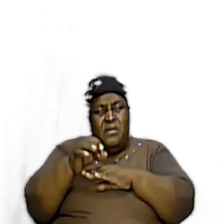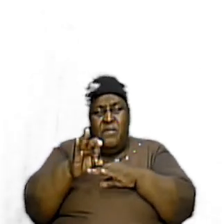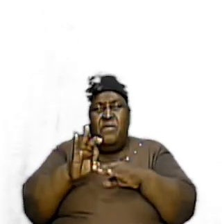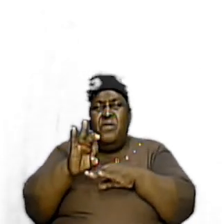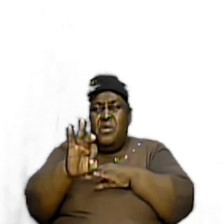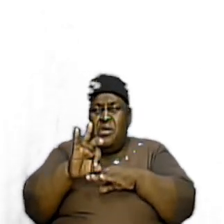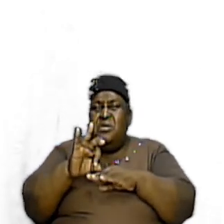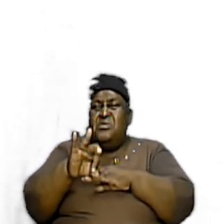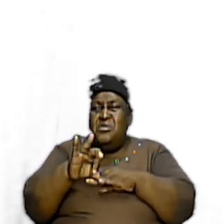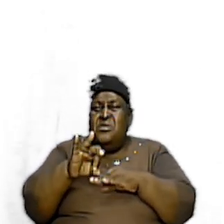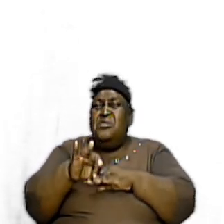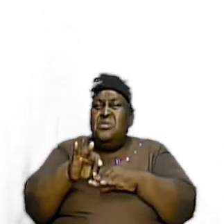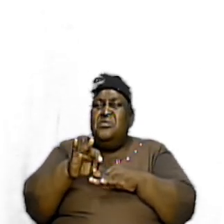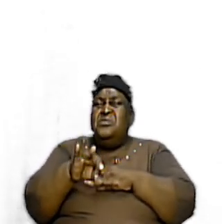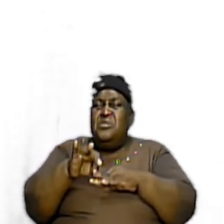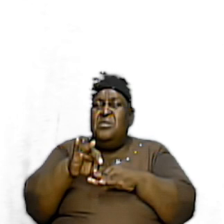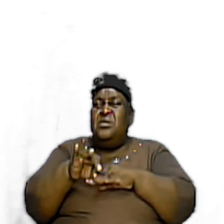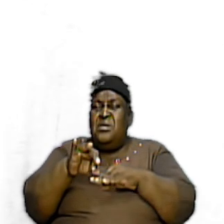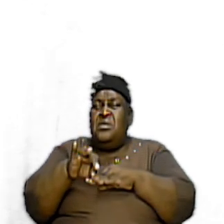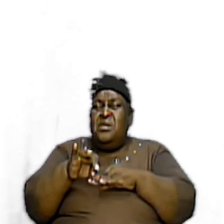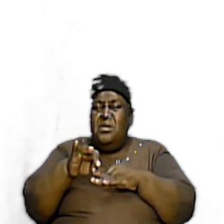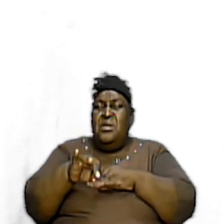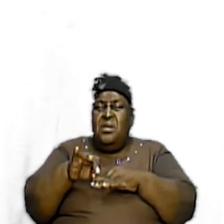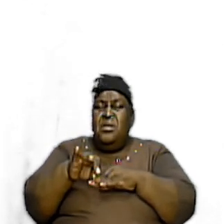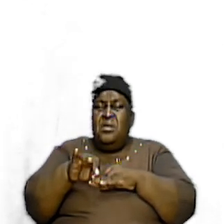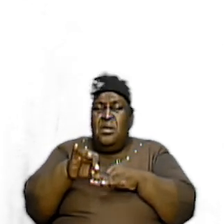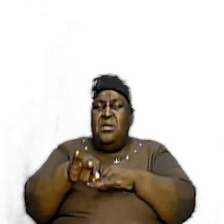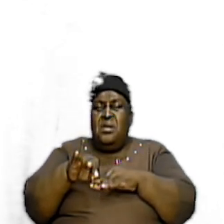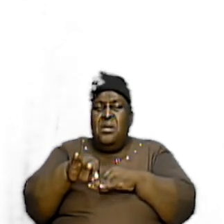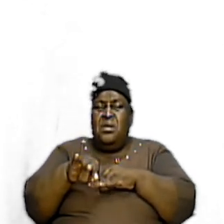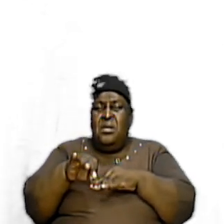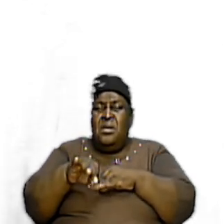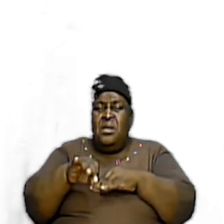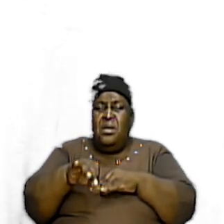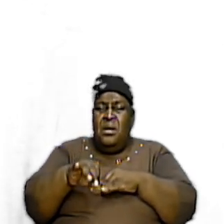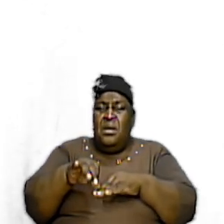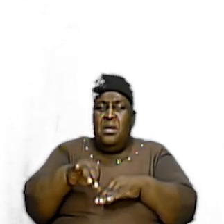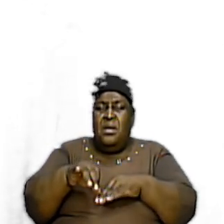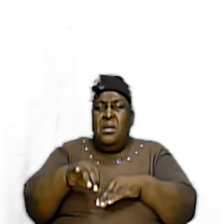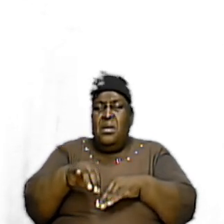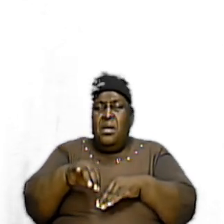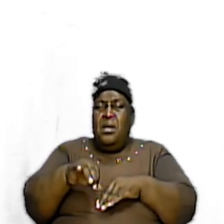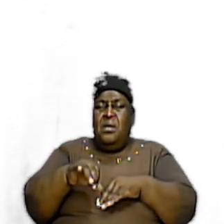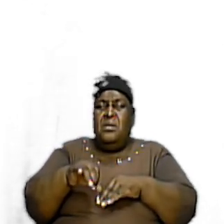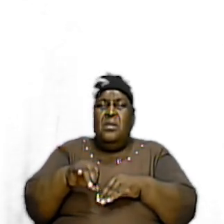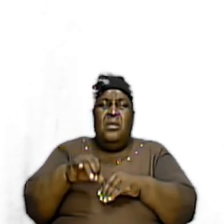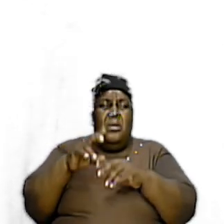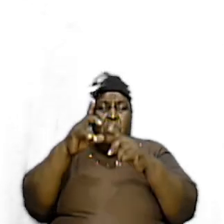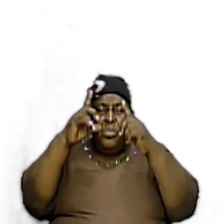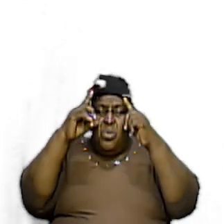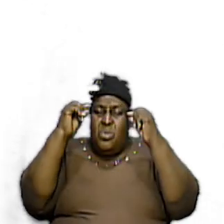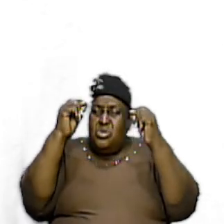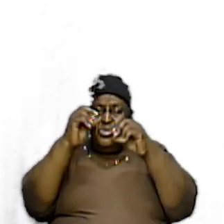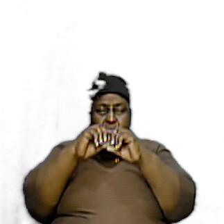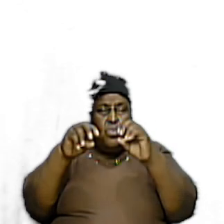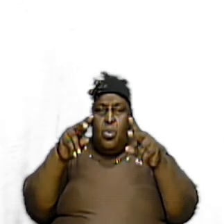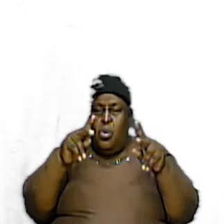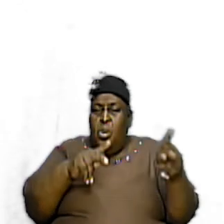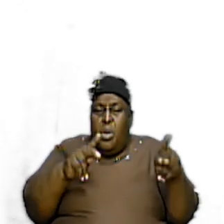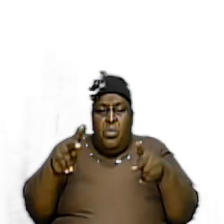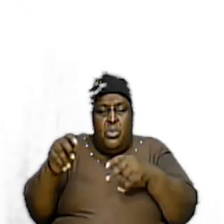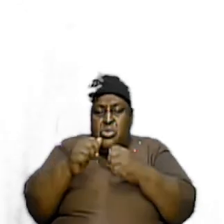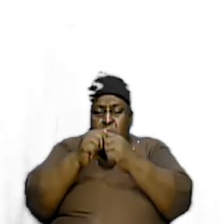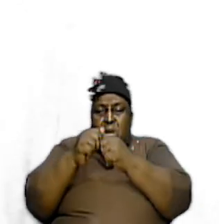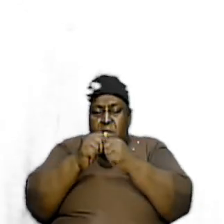blended because there was a big one here and a smaller one after it no Moses did not put it together because you had the